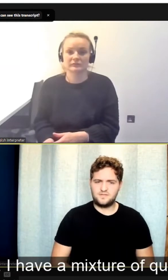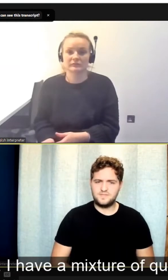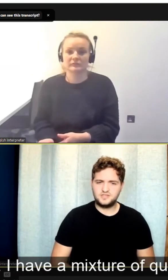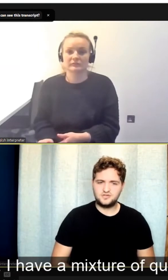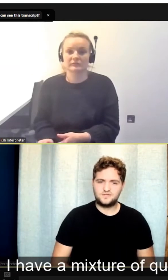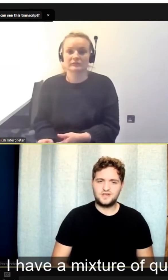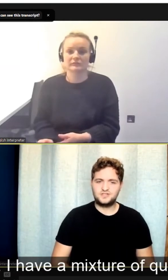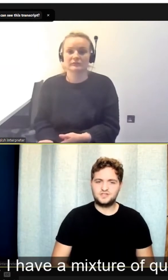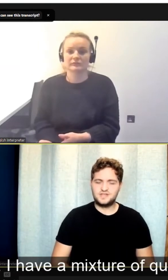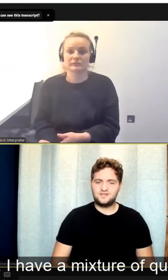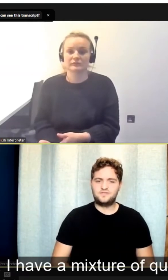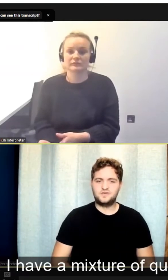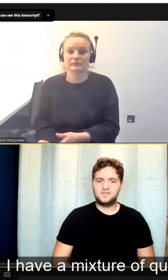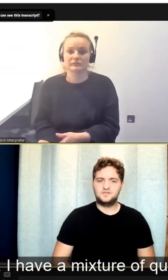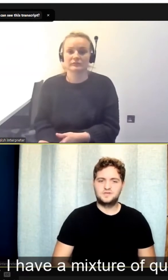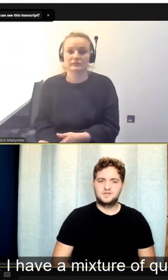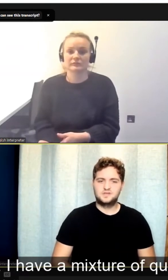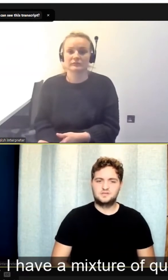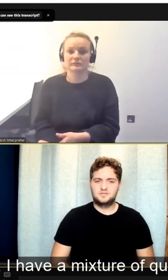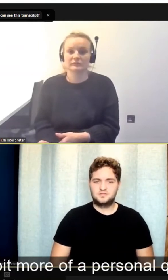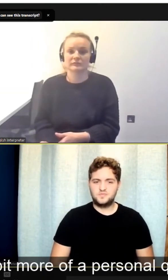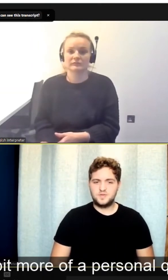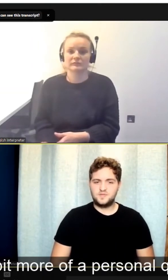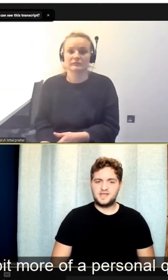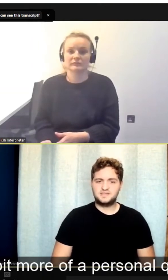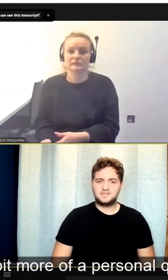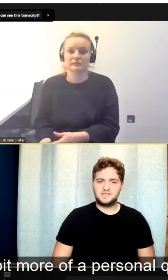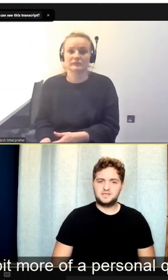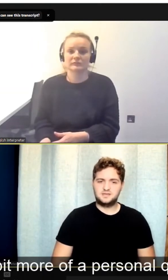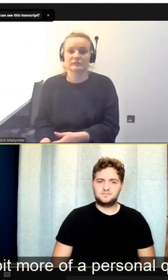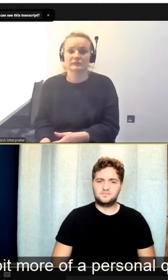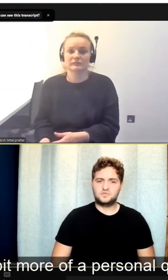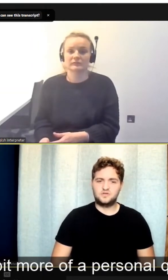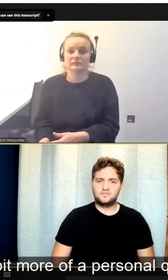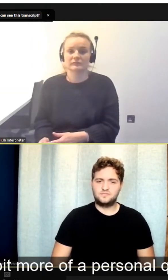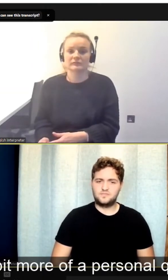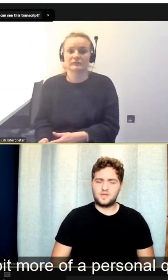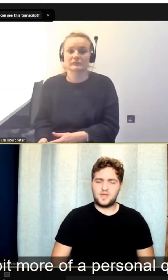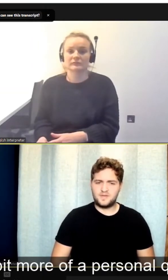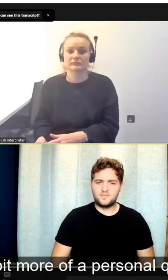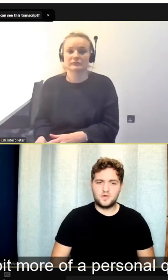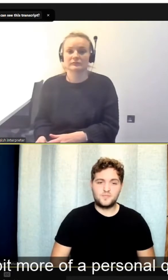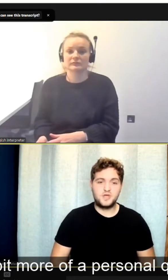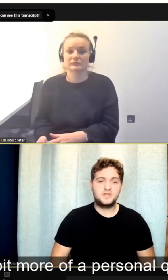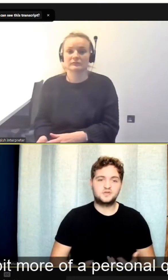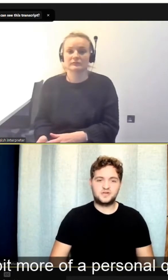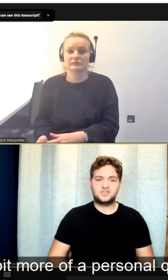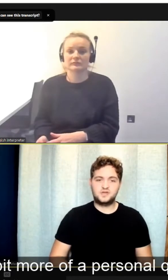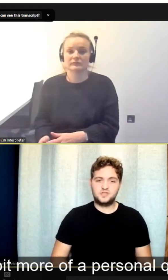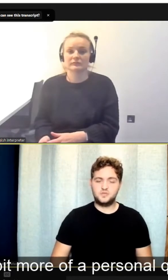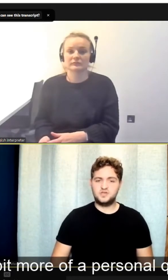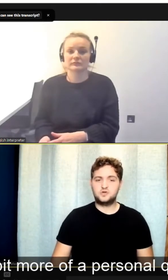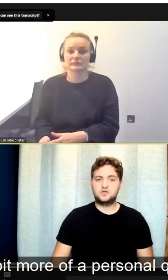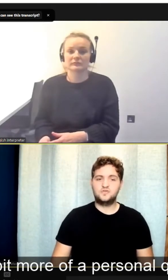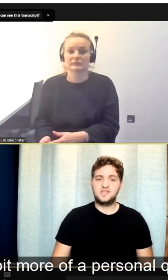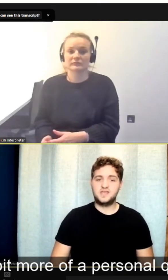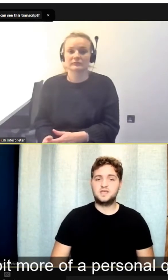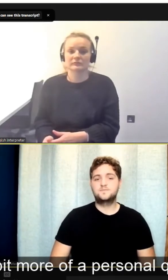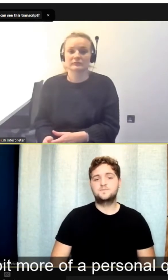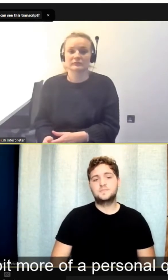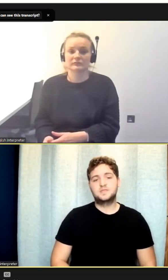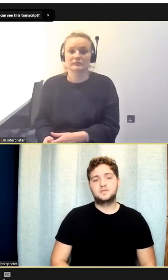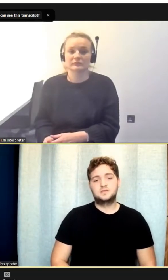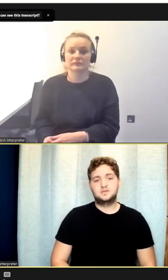So a mixture of questions now for you. Some people have been asking sort of a bit more of a personal question about you and your